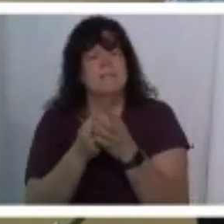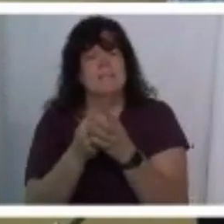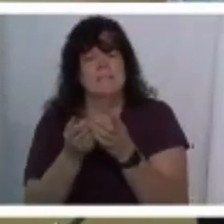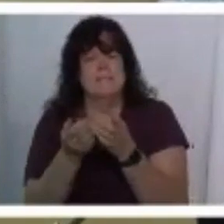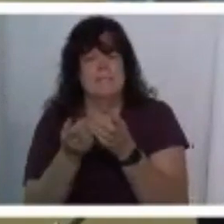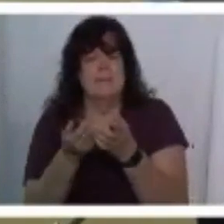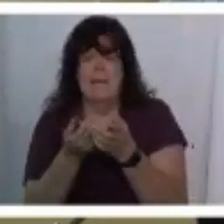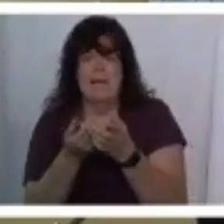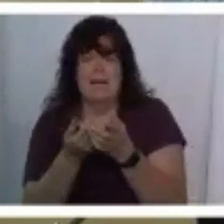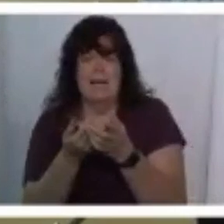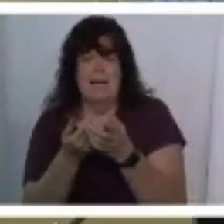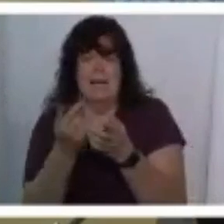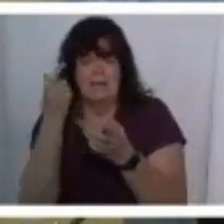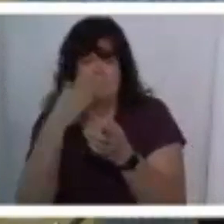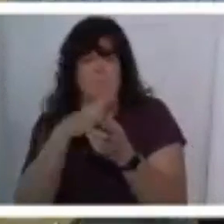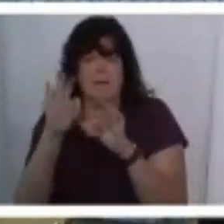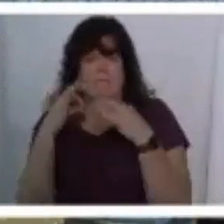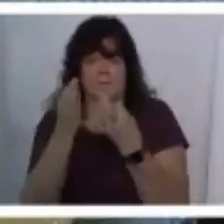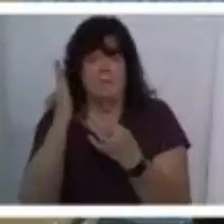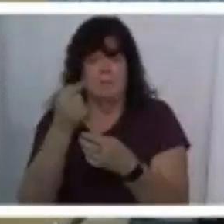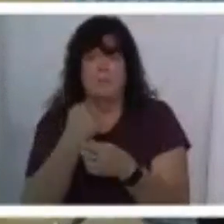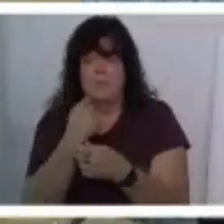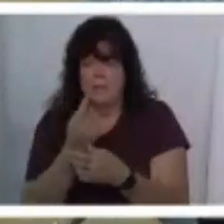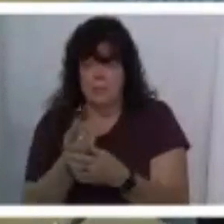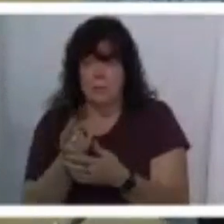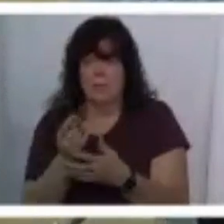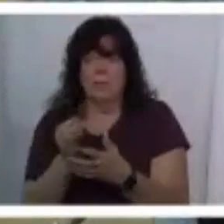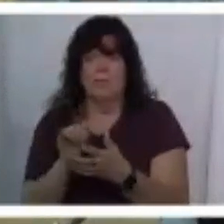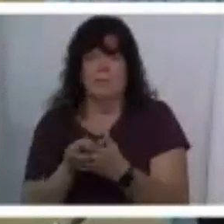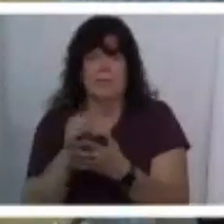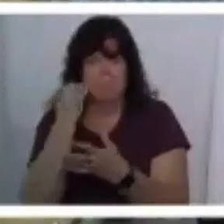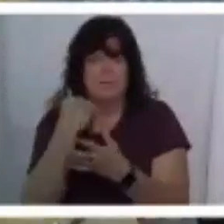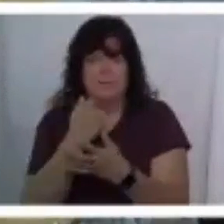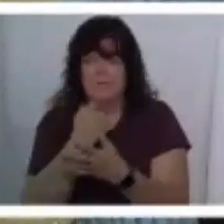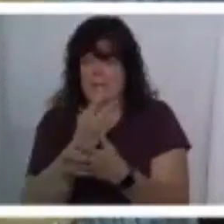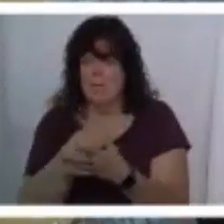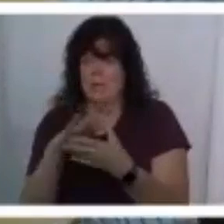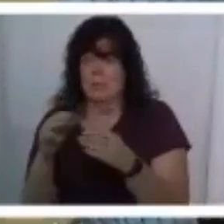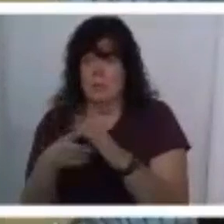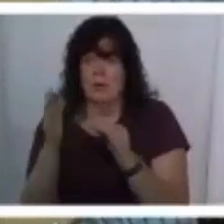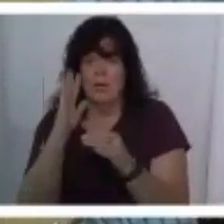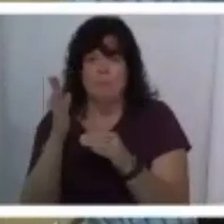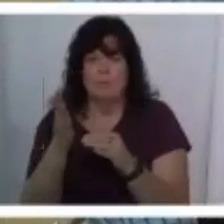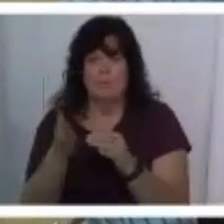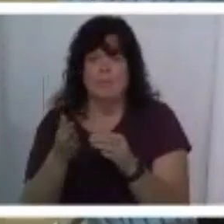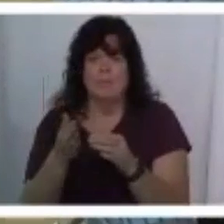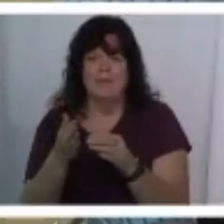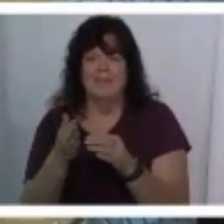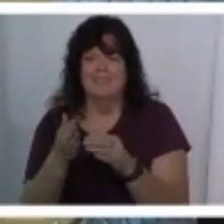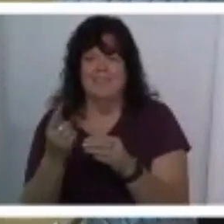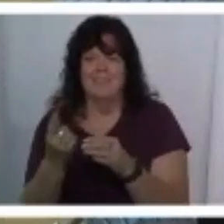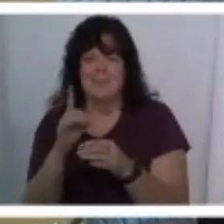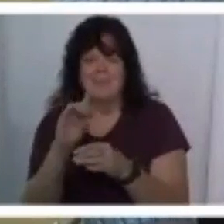me uh my family will tell you that um if were ever to tell you my story it would be dull as dishwater it